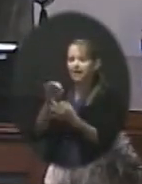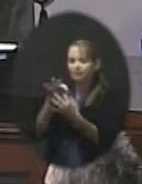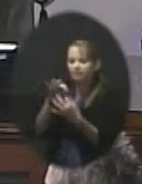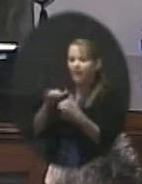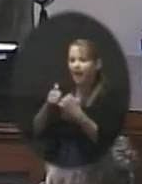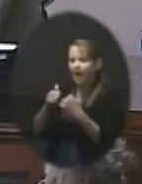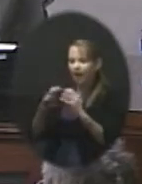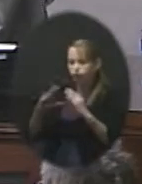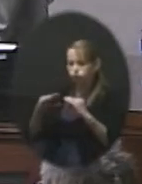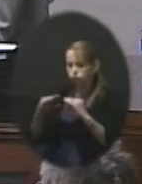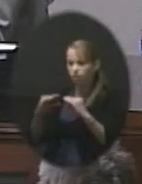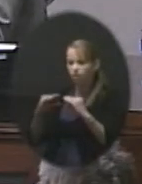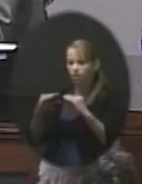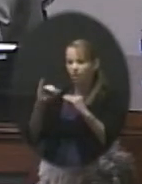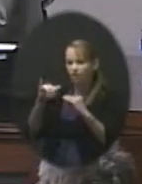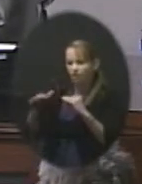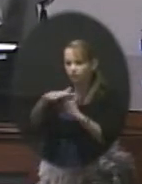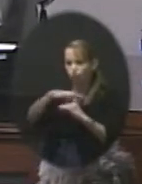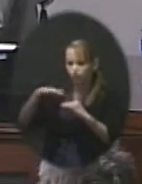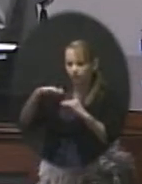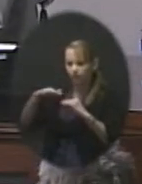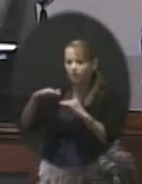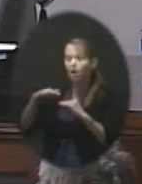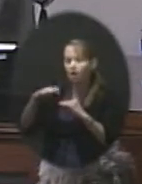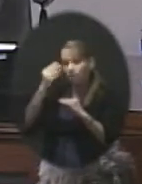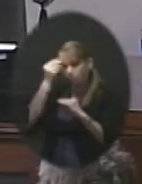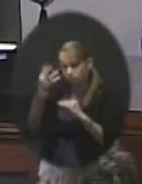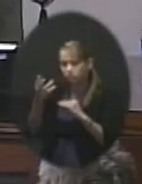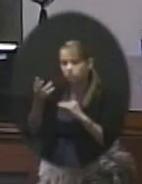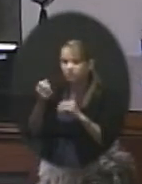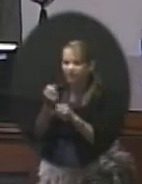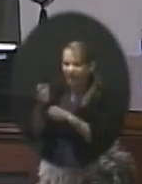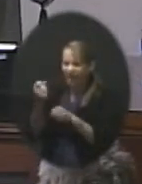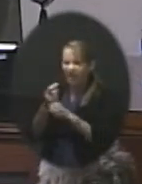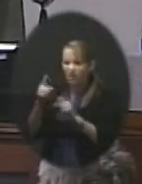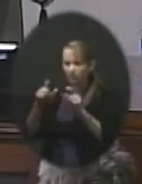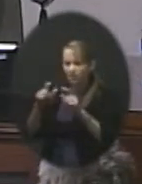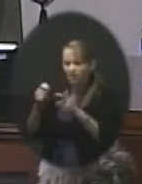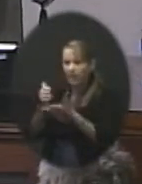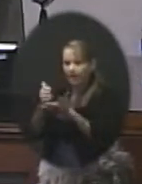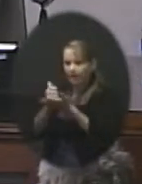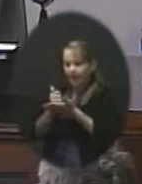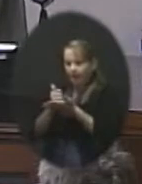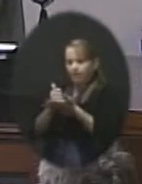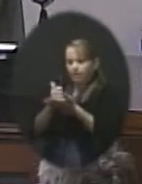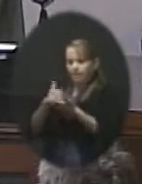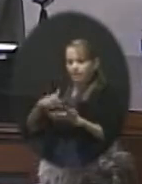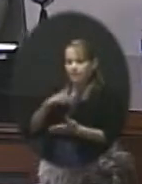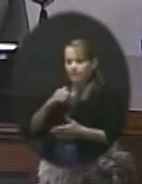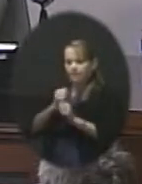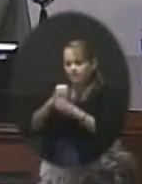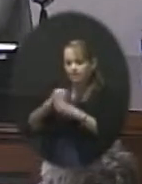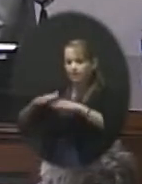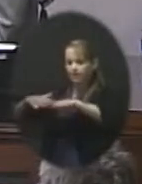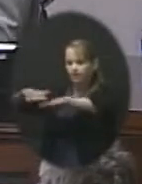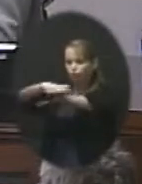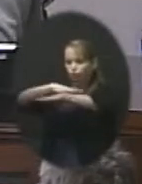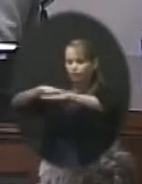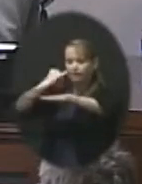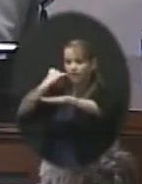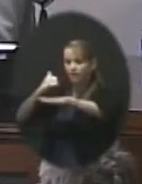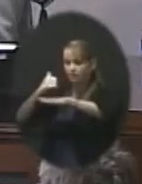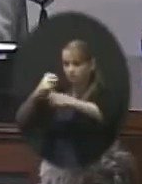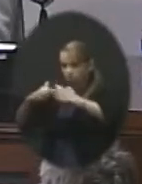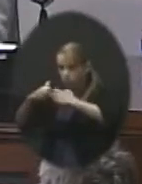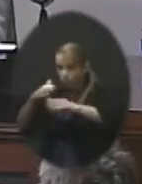And it basically tells you, it's an annual test that helps us make our athletic playing surfaces. There's a problem with one of them.